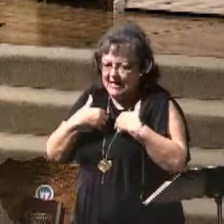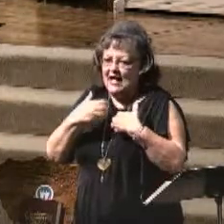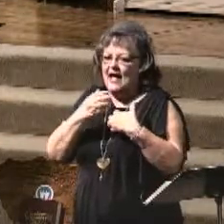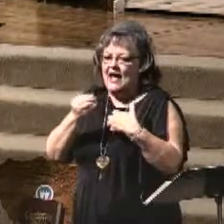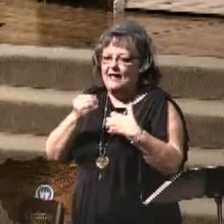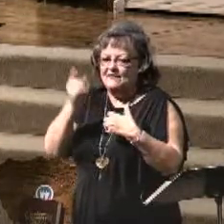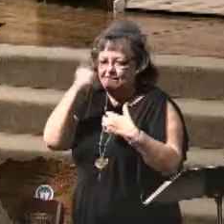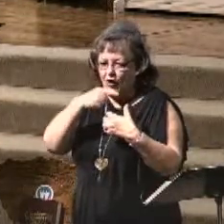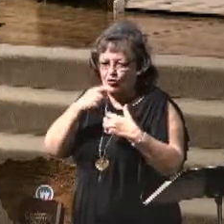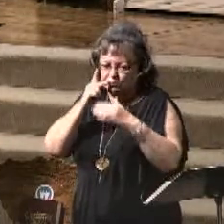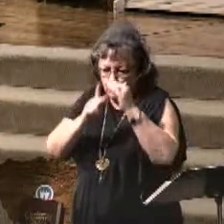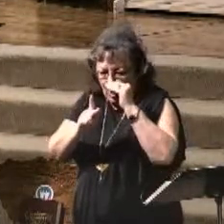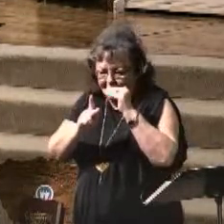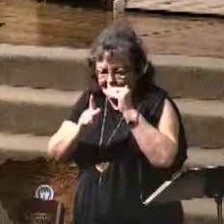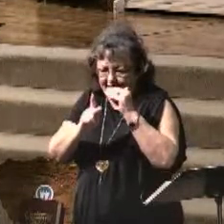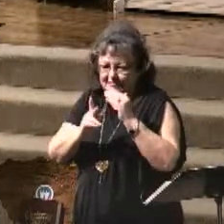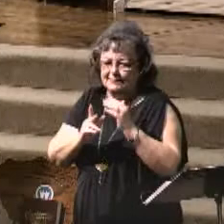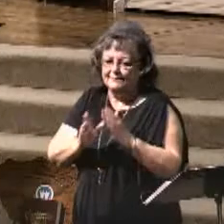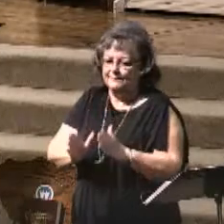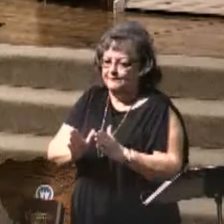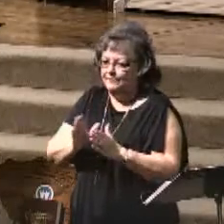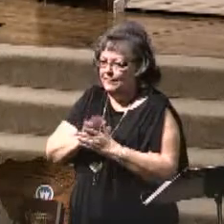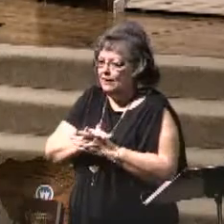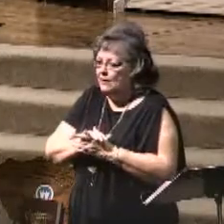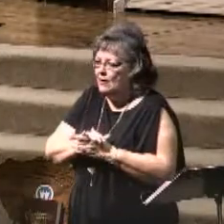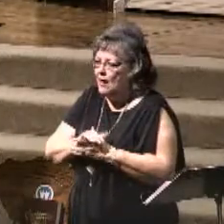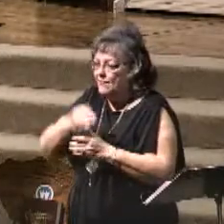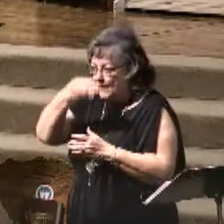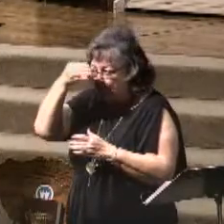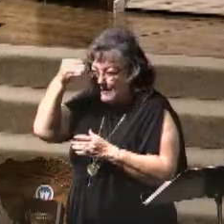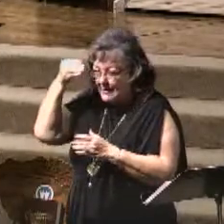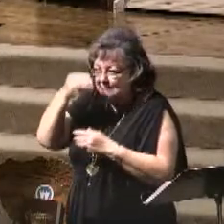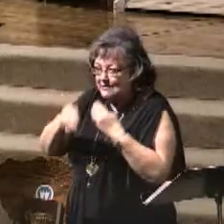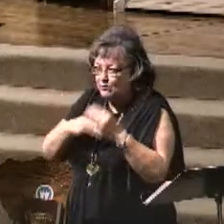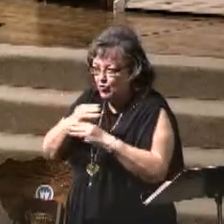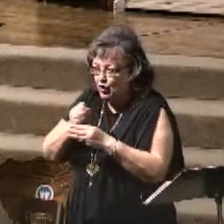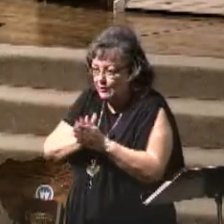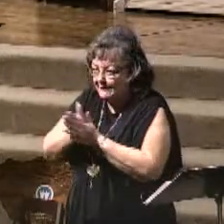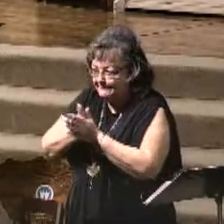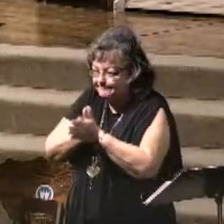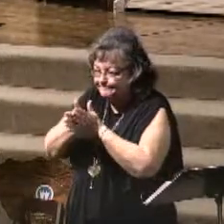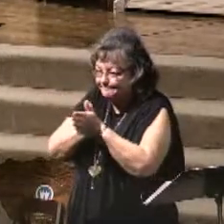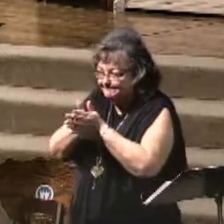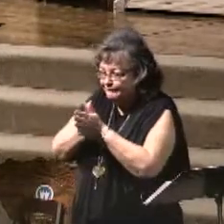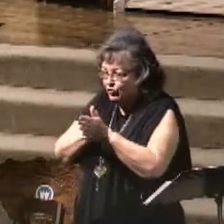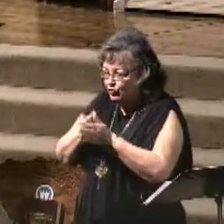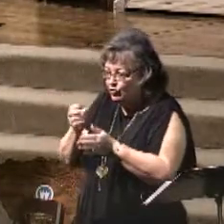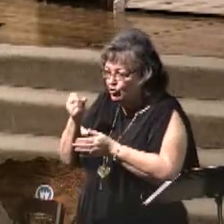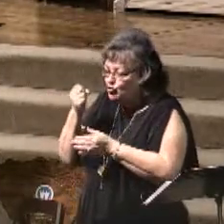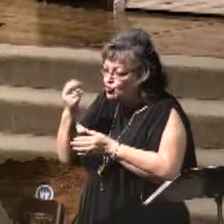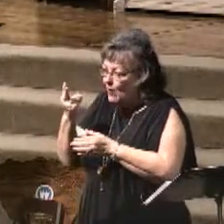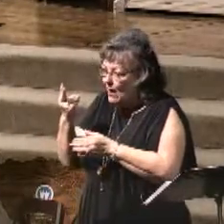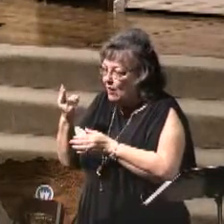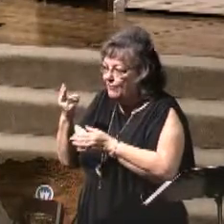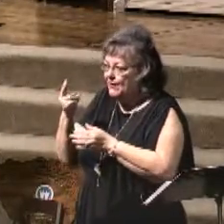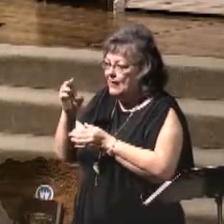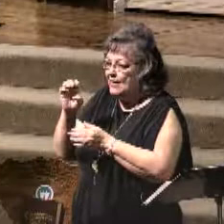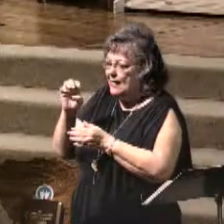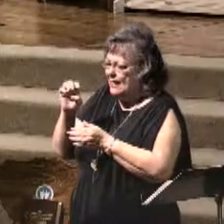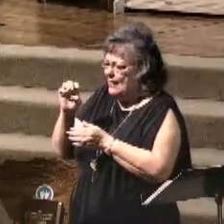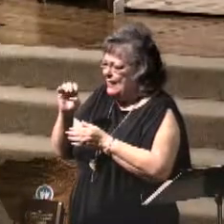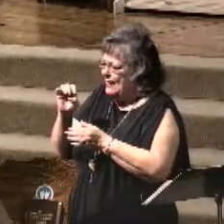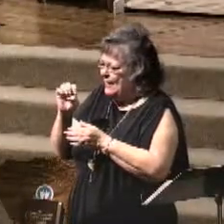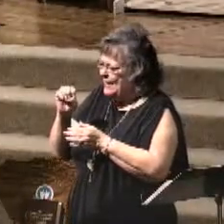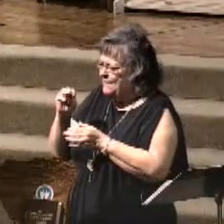much time at all on this, but the Muslim world is looking forward to their 12th imam. And the 12th